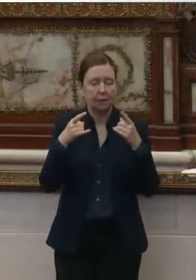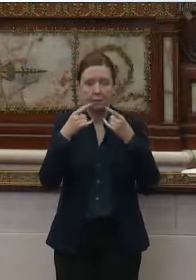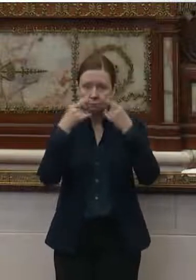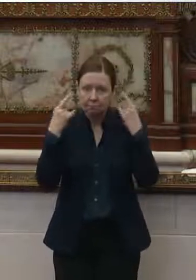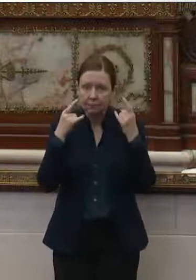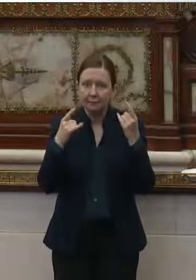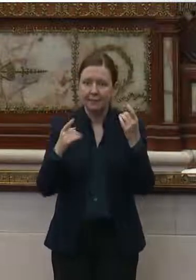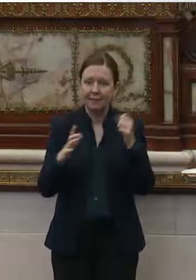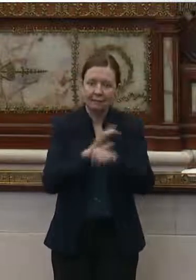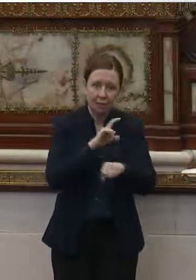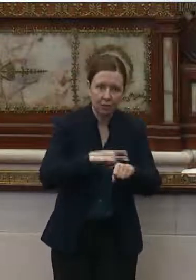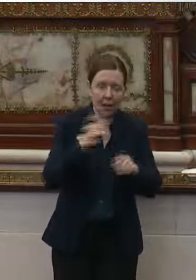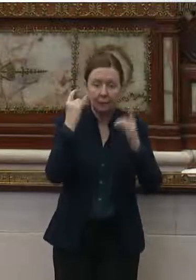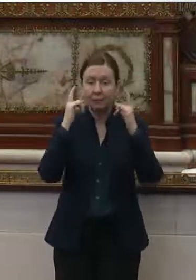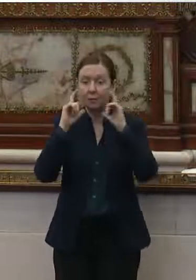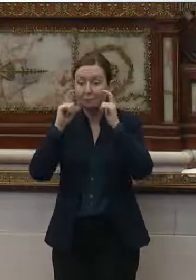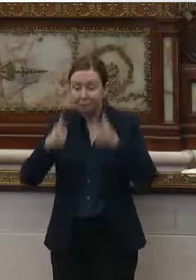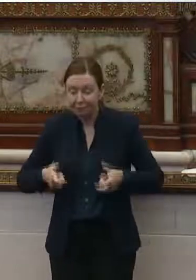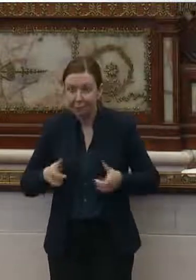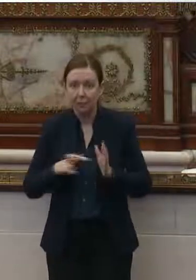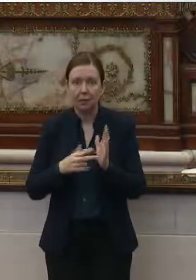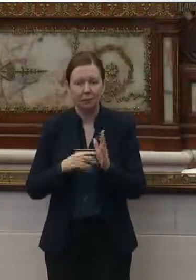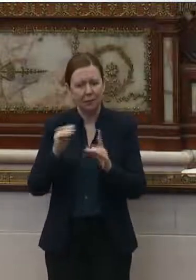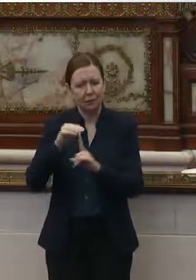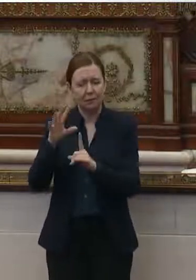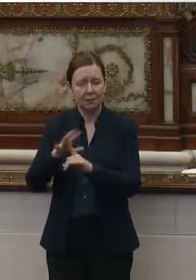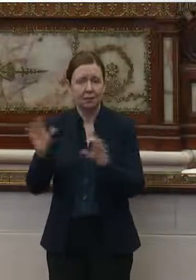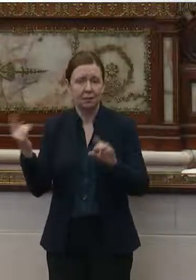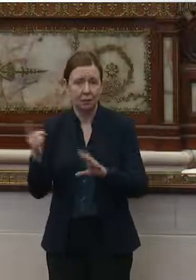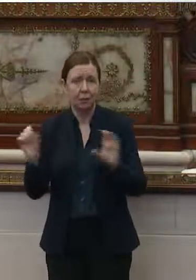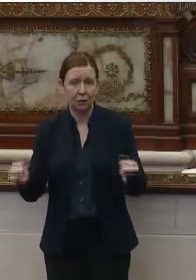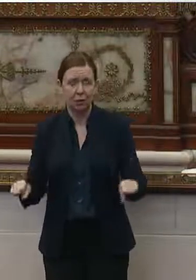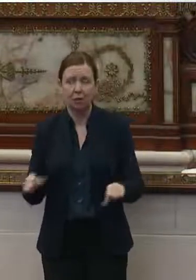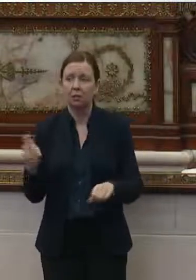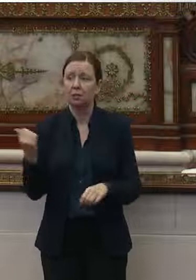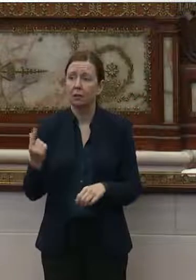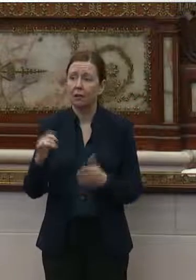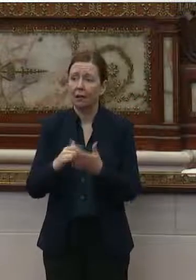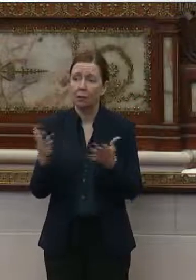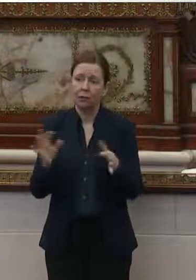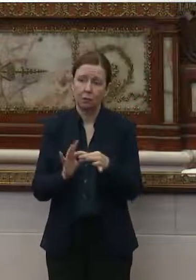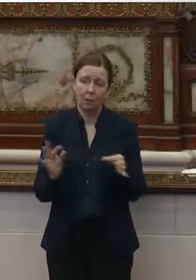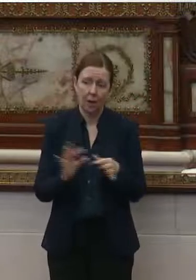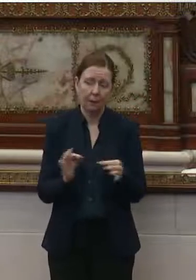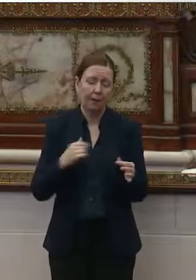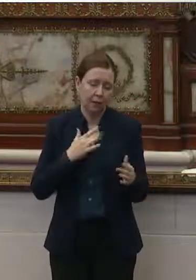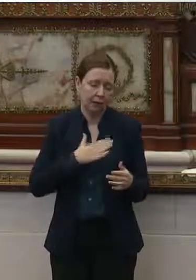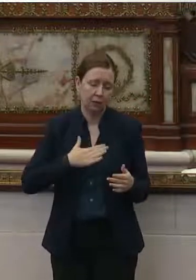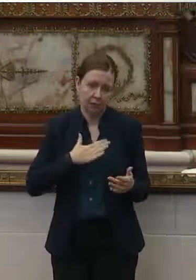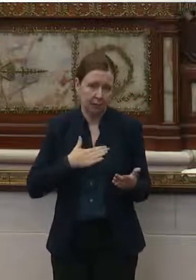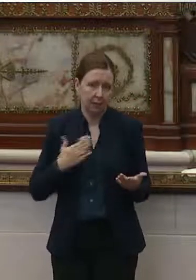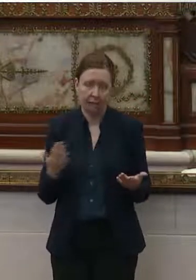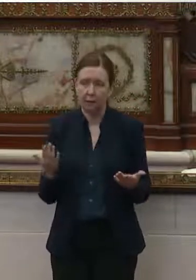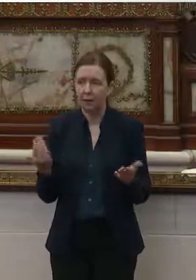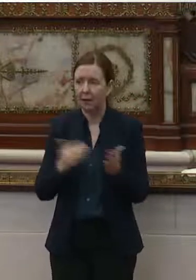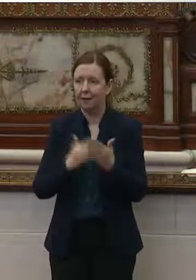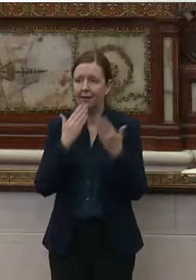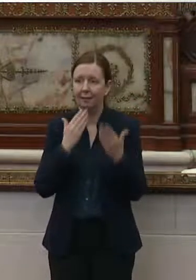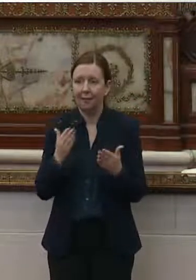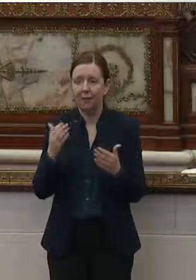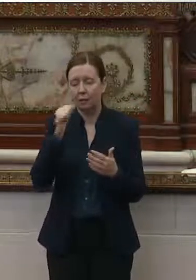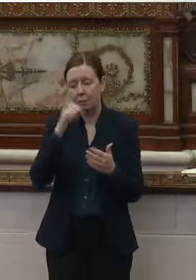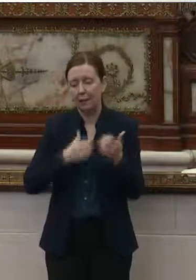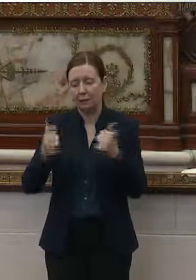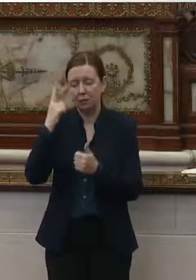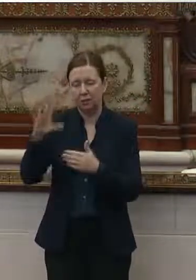brief second of taking it off, and that could be enough to expose somebody. So, anybody who wants to comment to that, I appreciate it. And, again, thank you, Madam Chair,